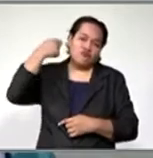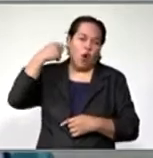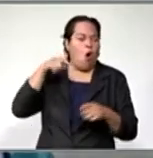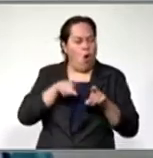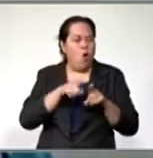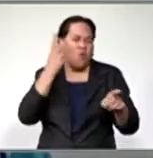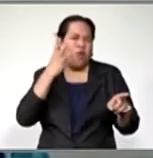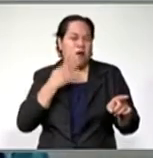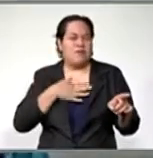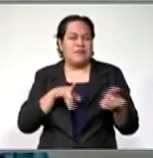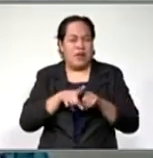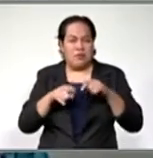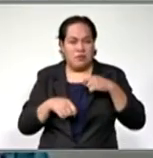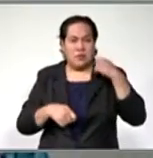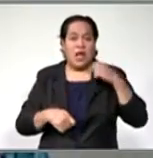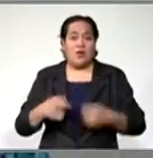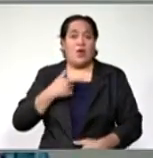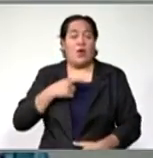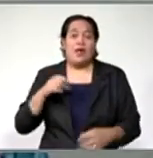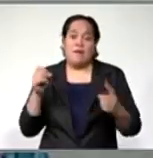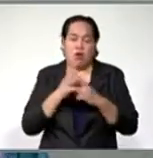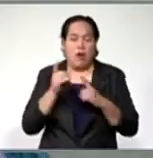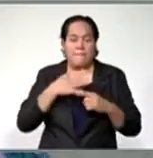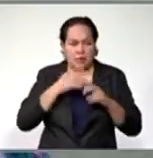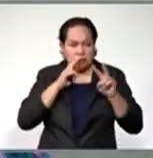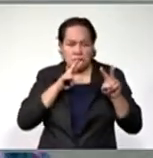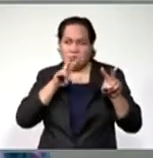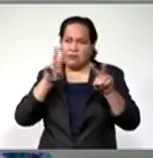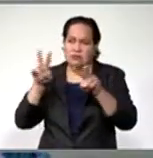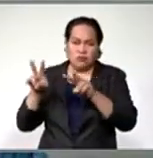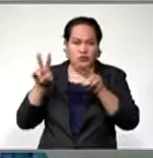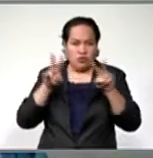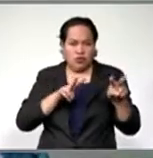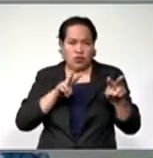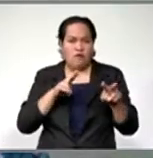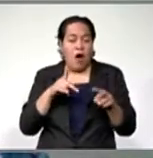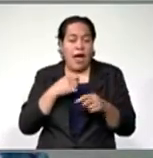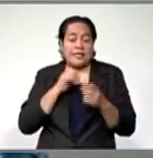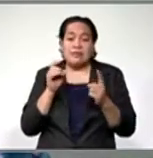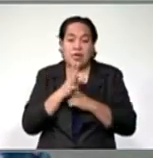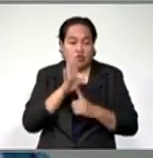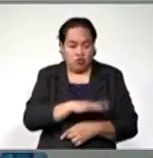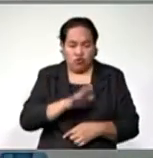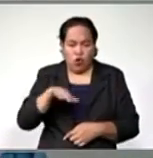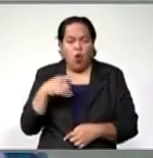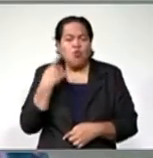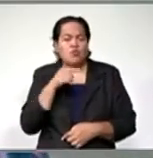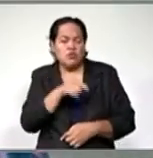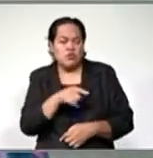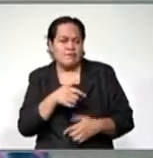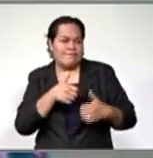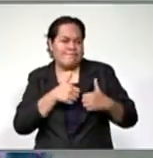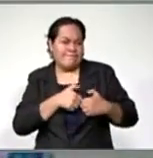we need to keep a lookout for, know, and keep a lookout for our children, who they are seeing, what are the